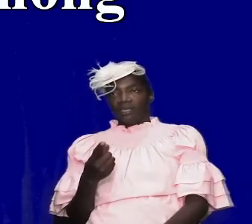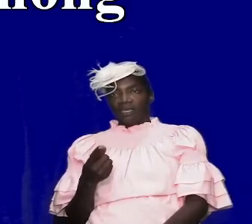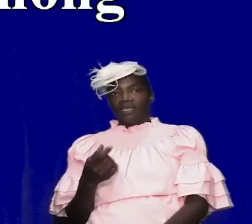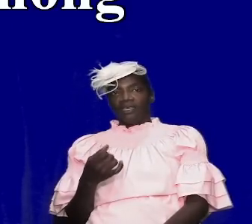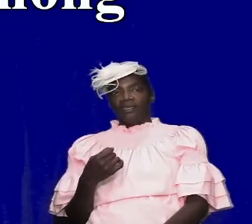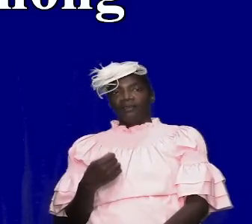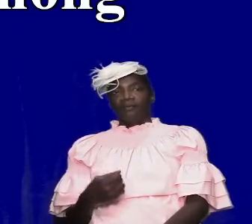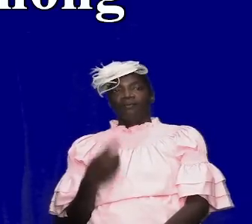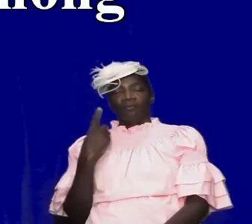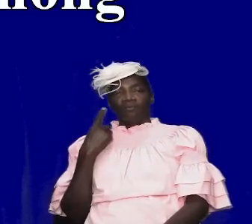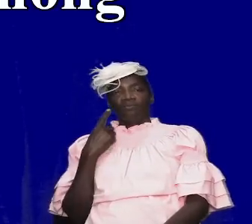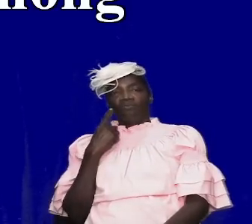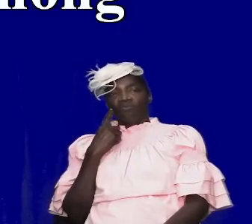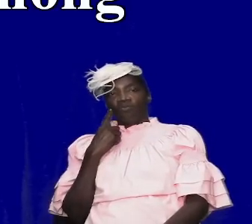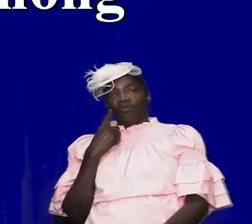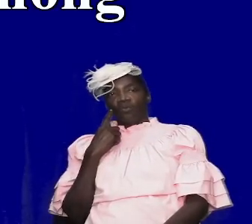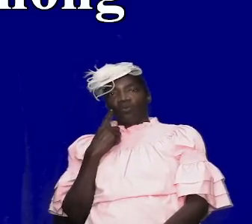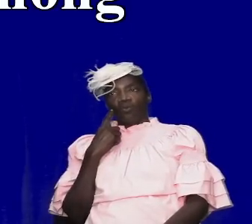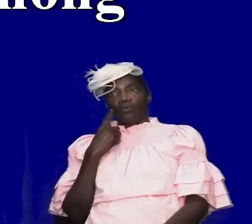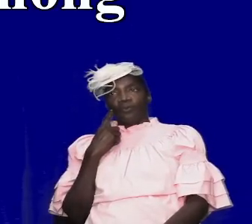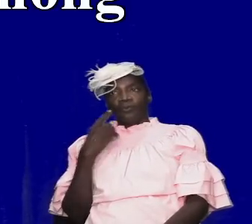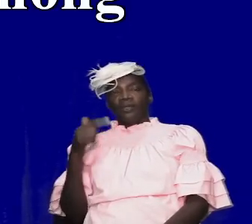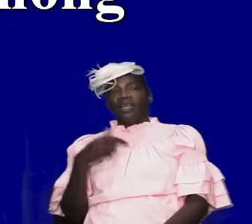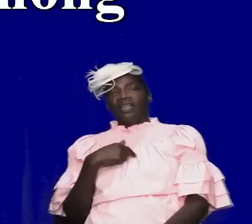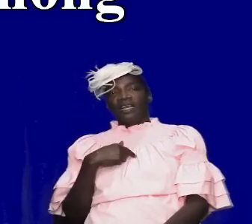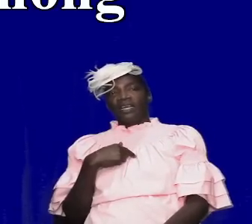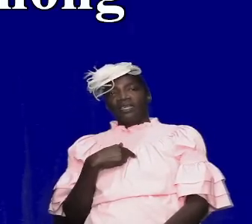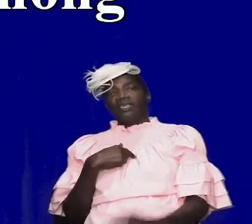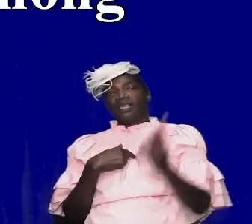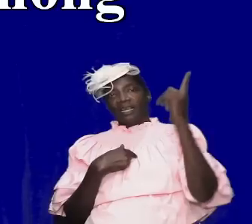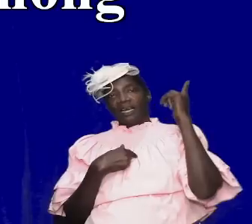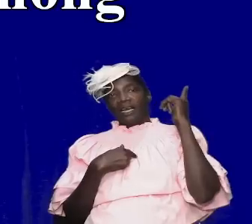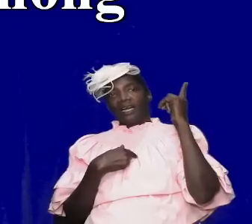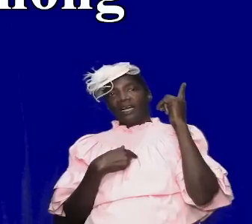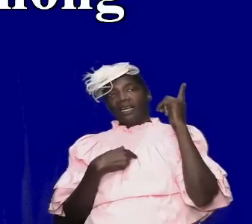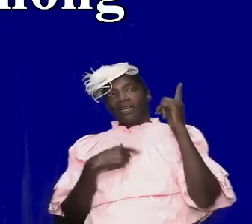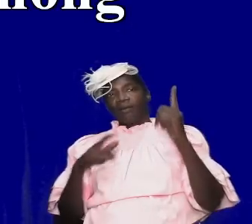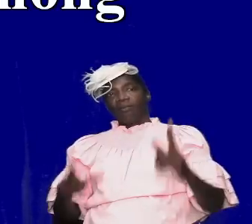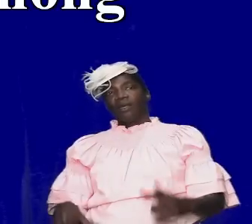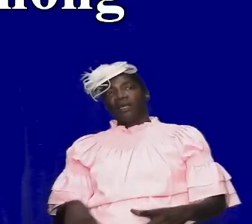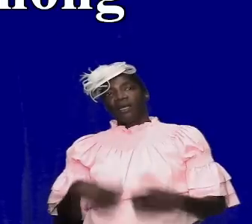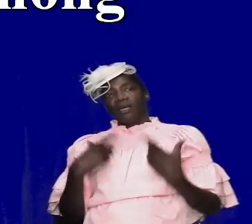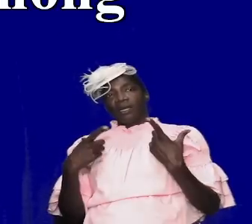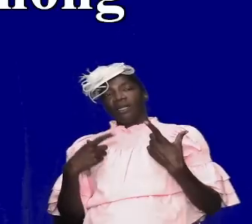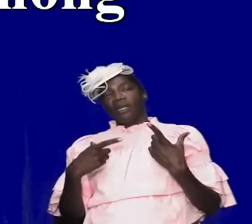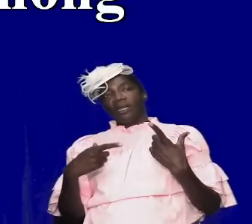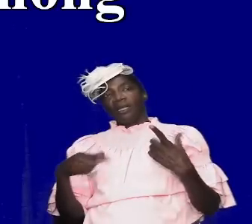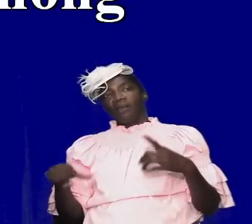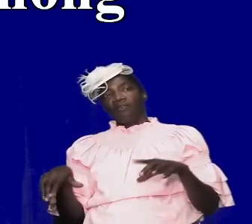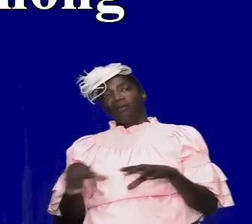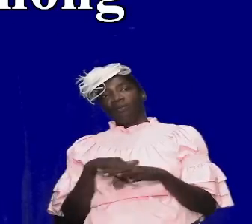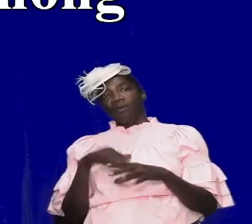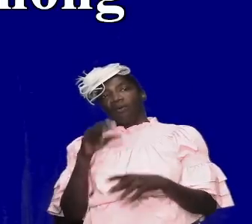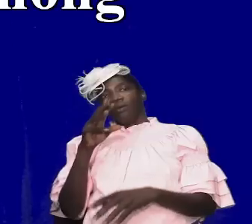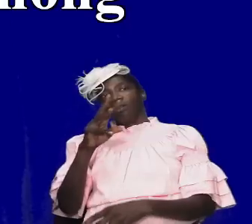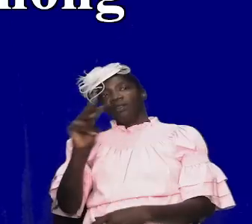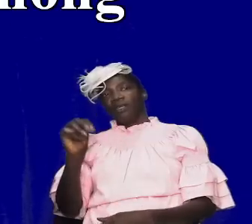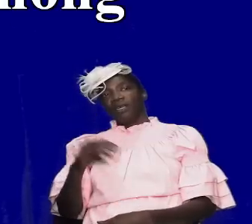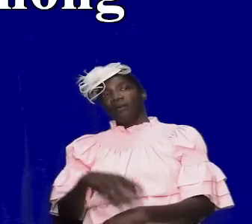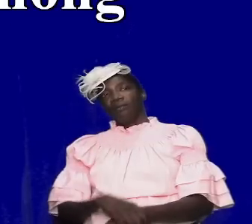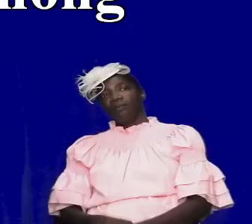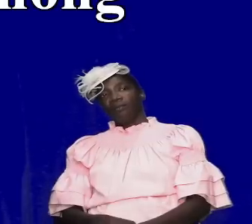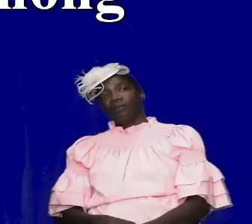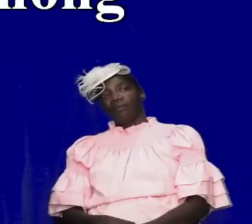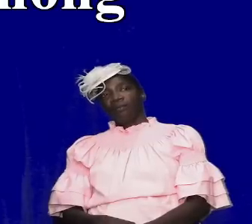and make me a sanctuary that i may dwell among them right that's